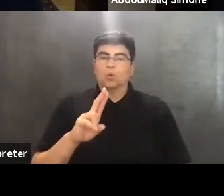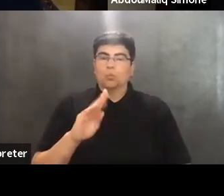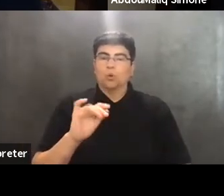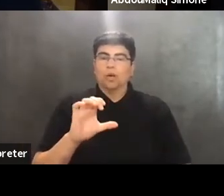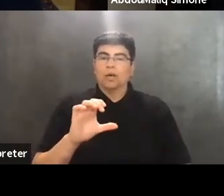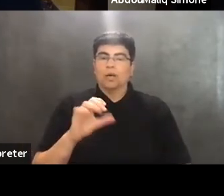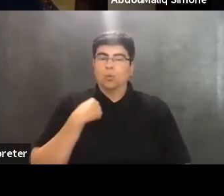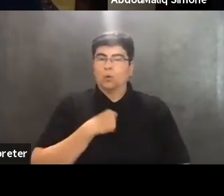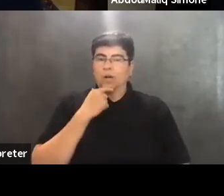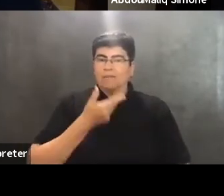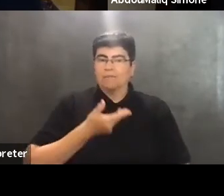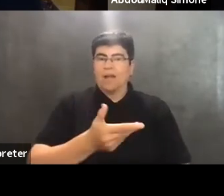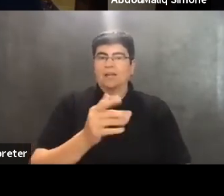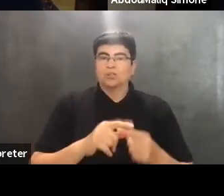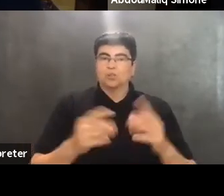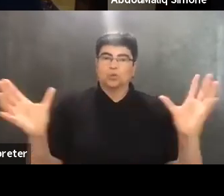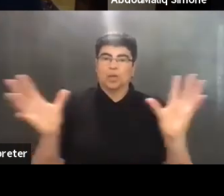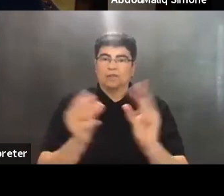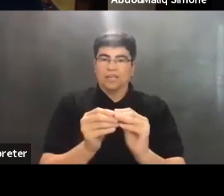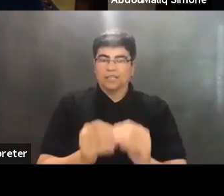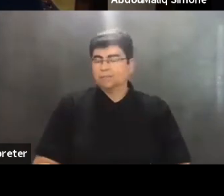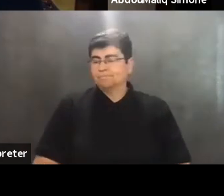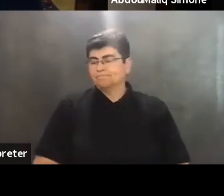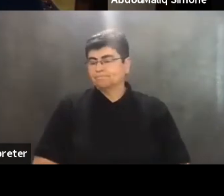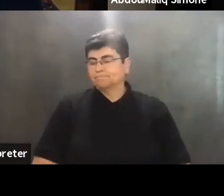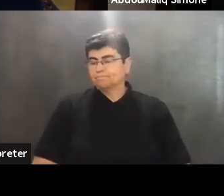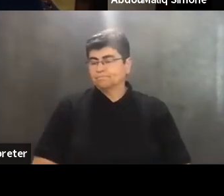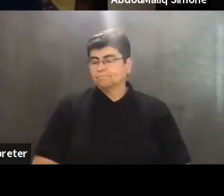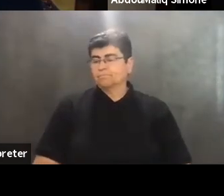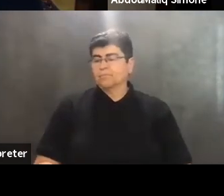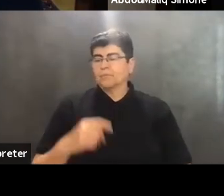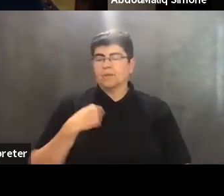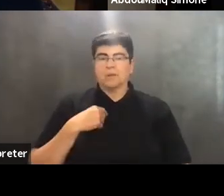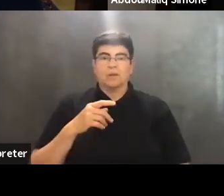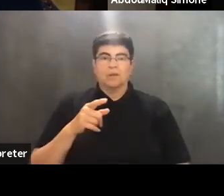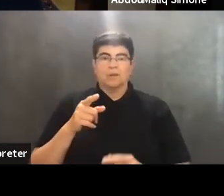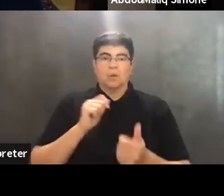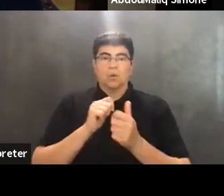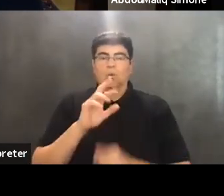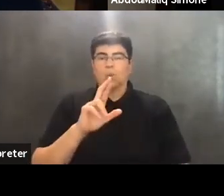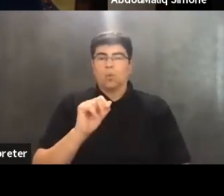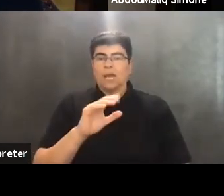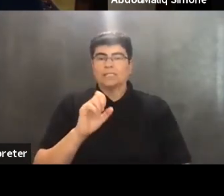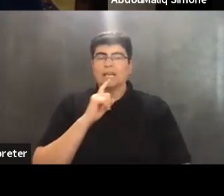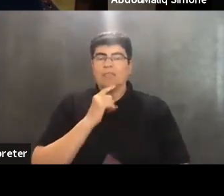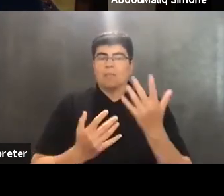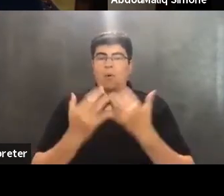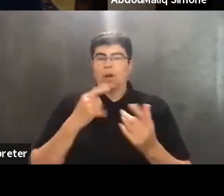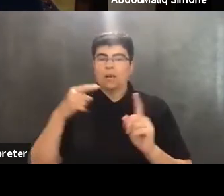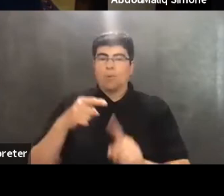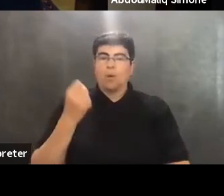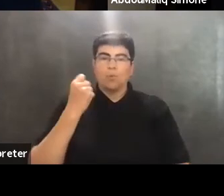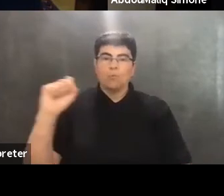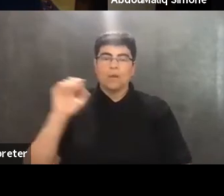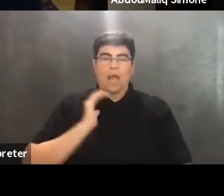were invited to, to convene race at the boiling point movement, our,